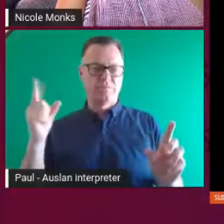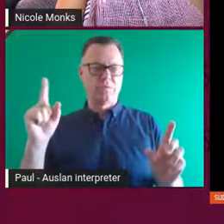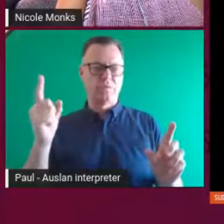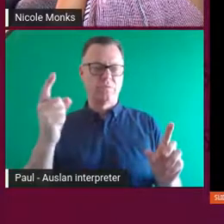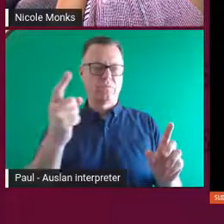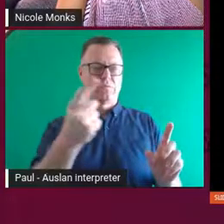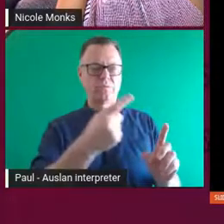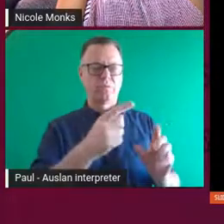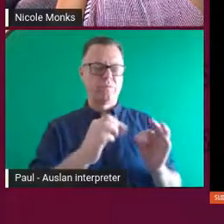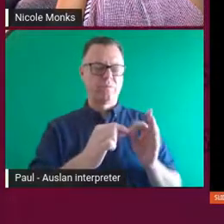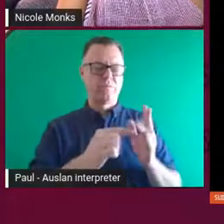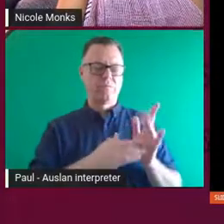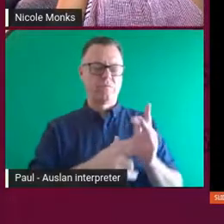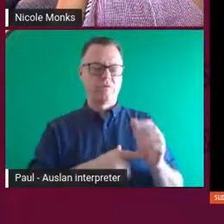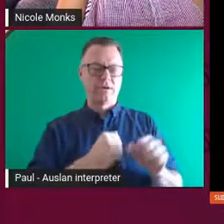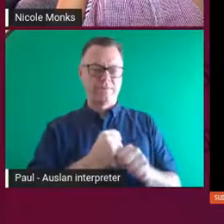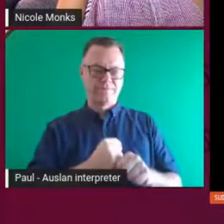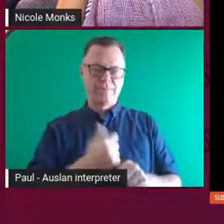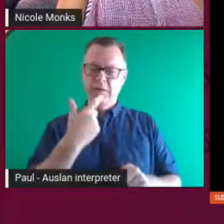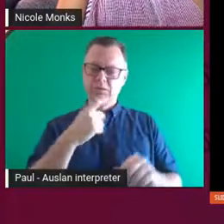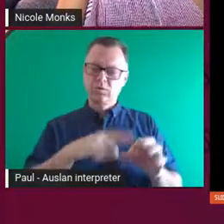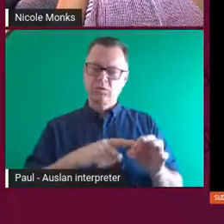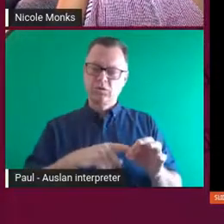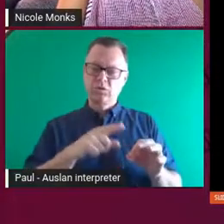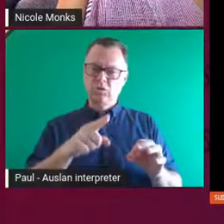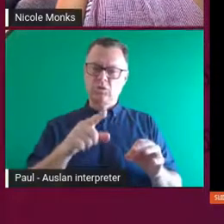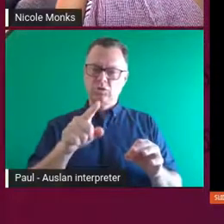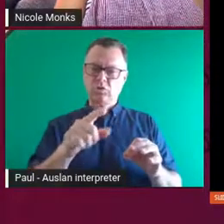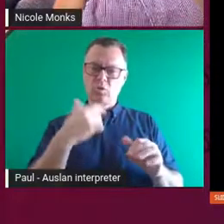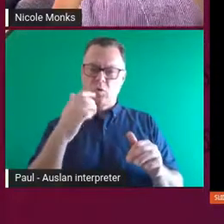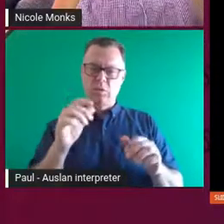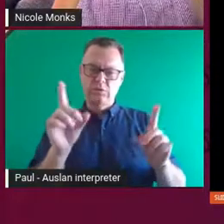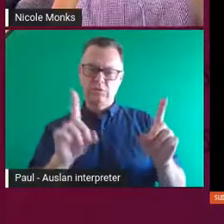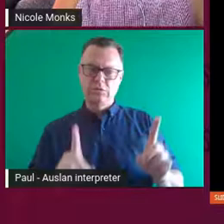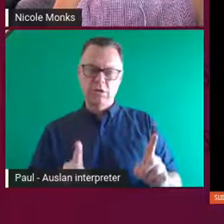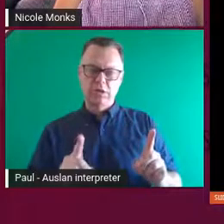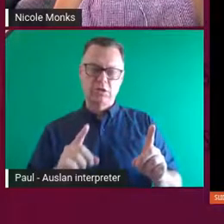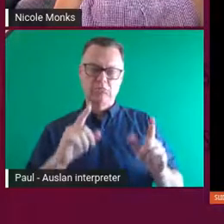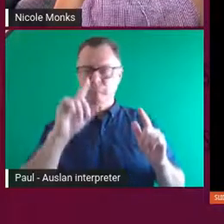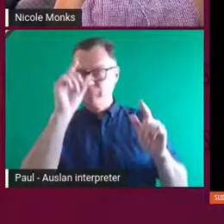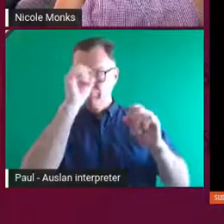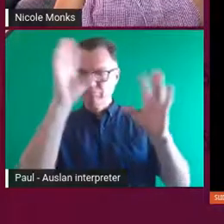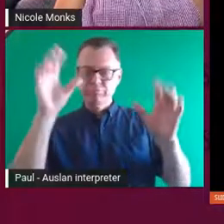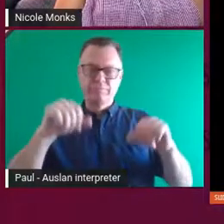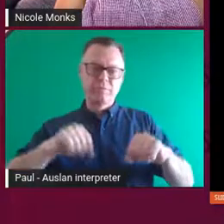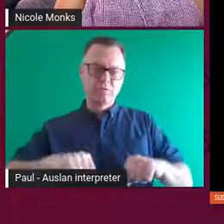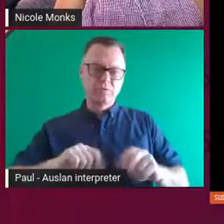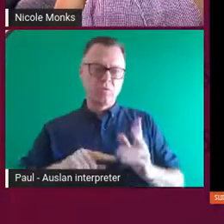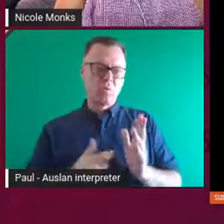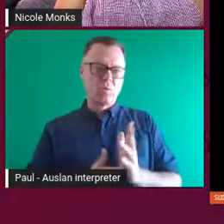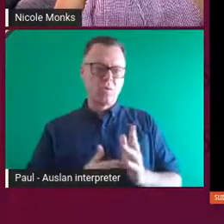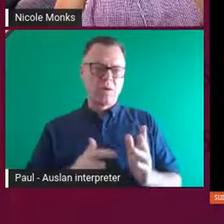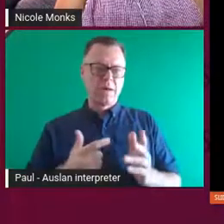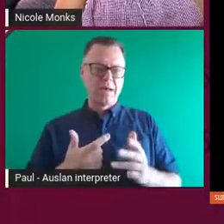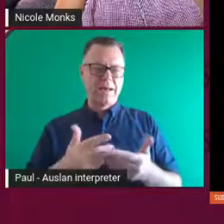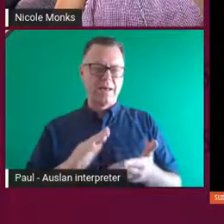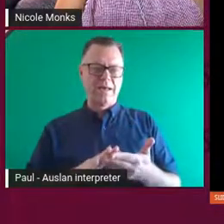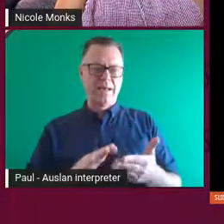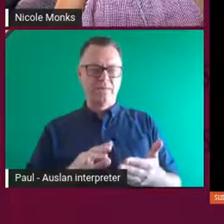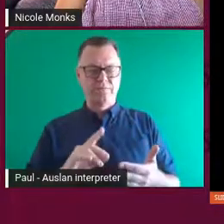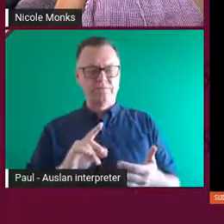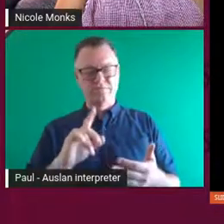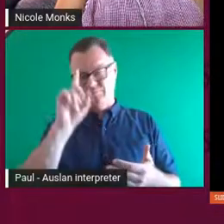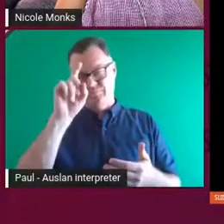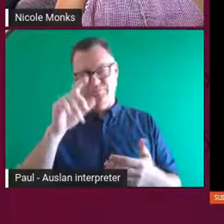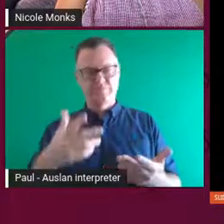Has design always been part of your practice or has it been, is it, is it, how's that sit with you, do you think?